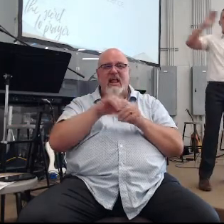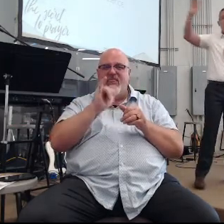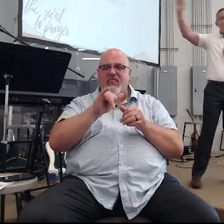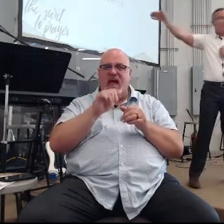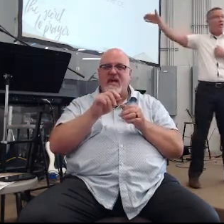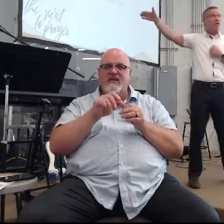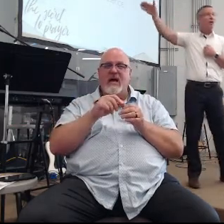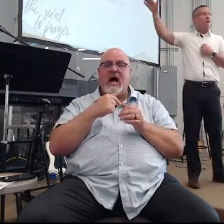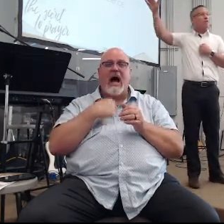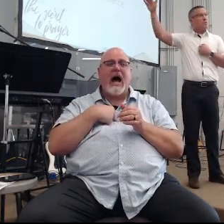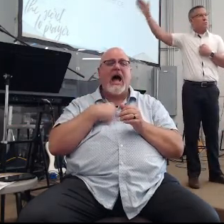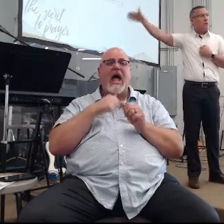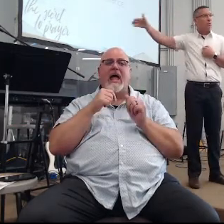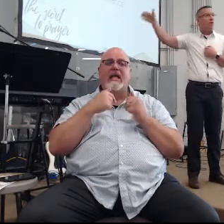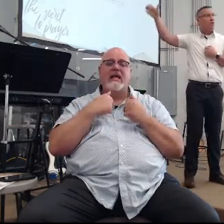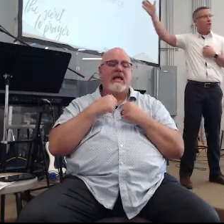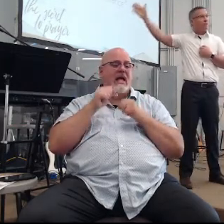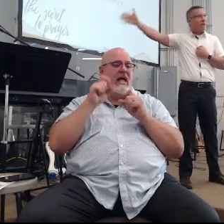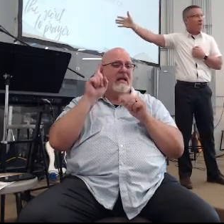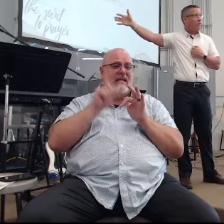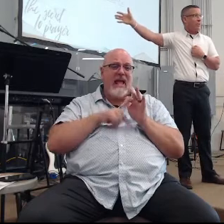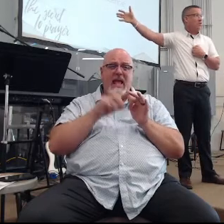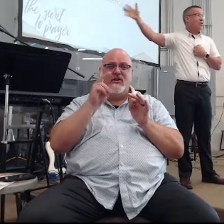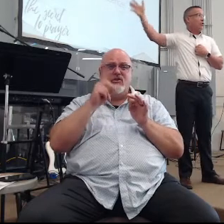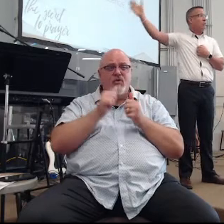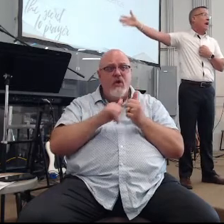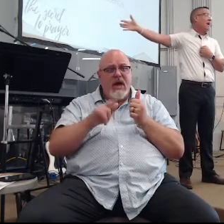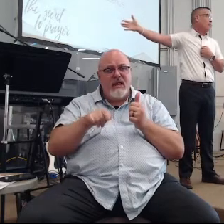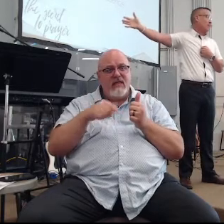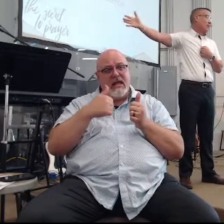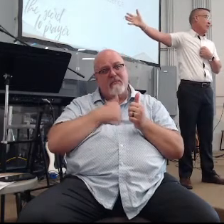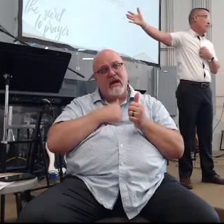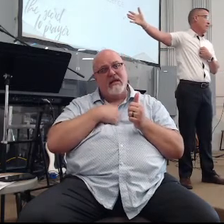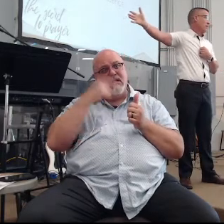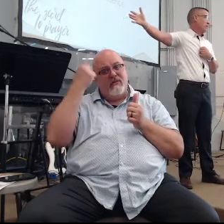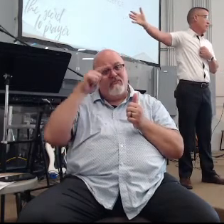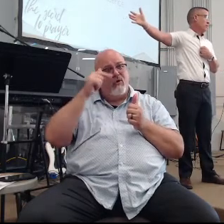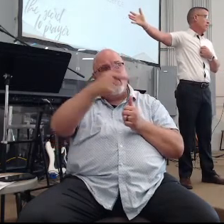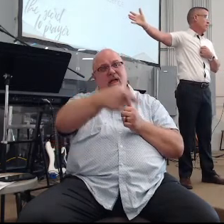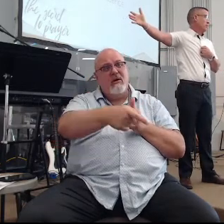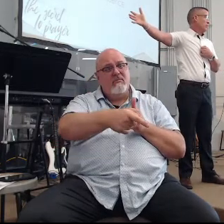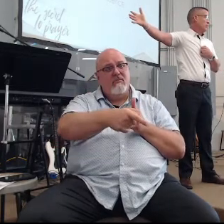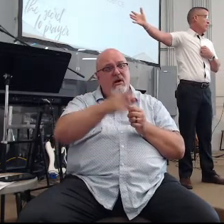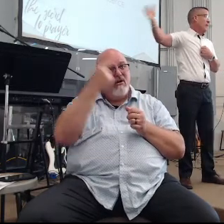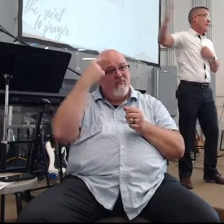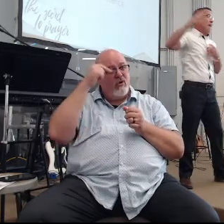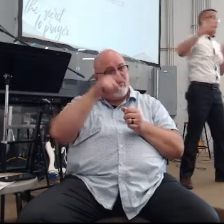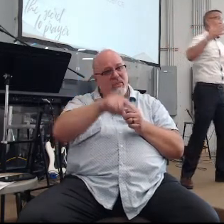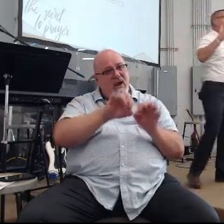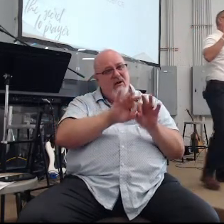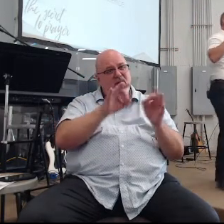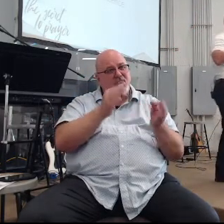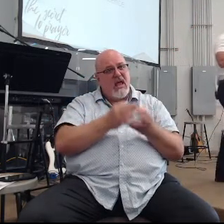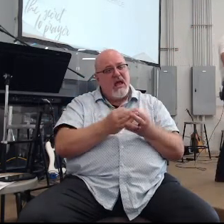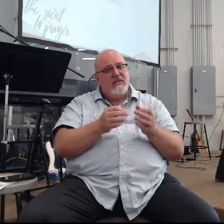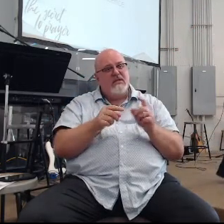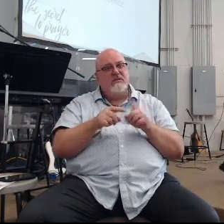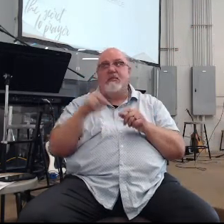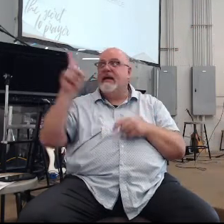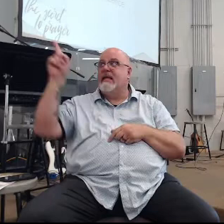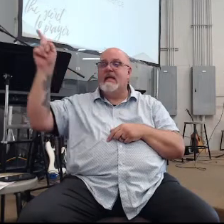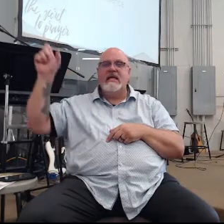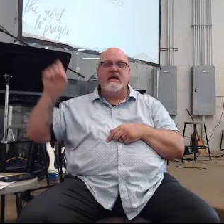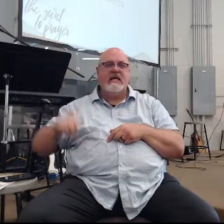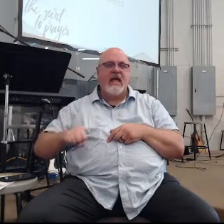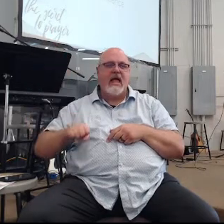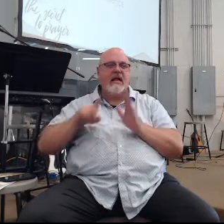can do nothing for those people or their families who died over there right and in that moment I